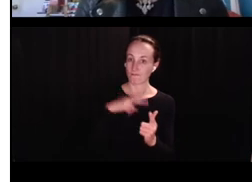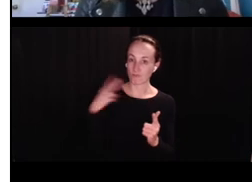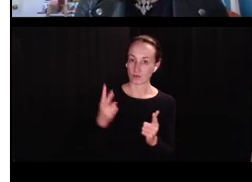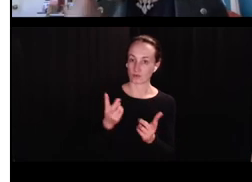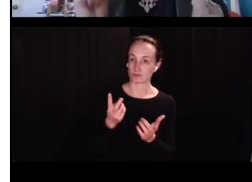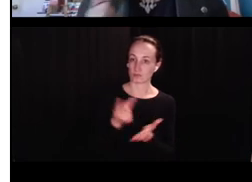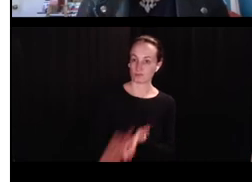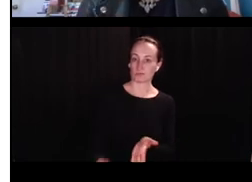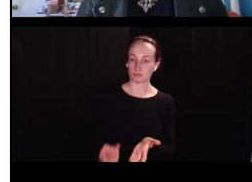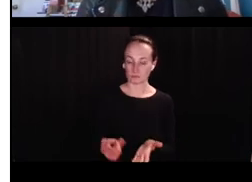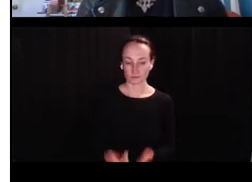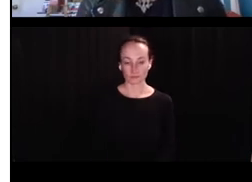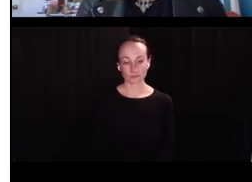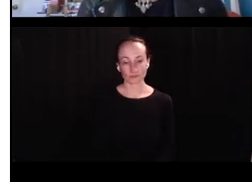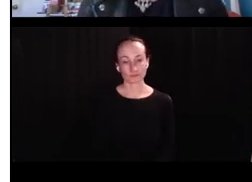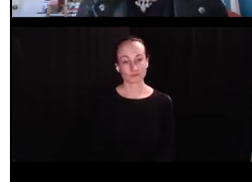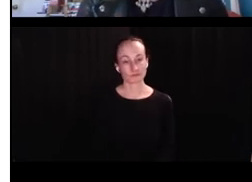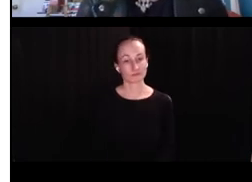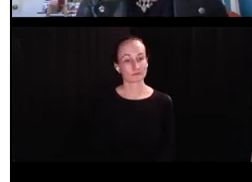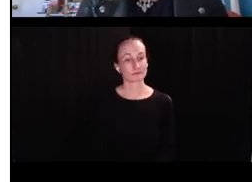Um, but again, not system-wide failure.